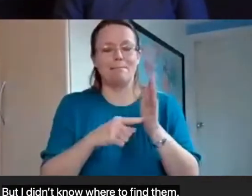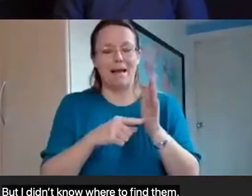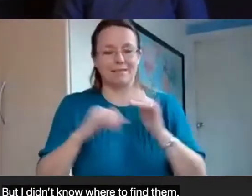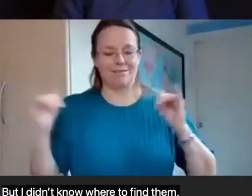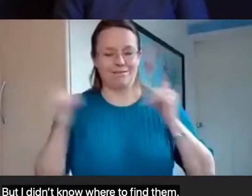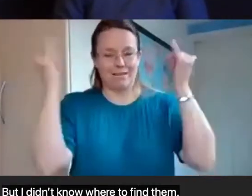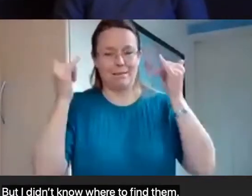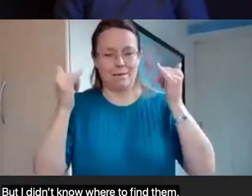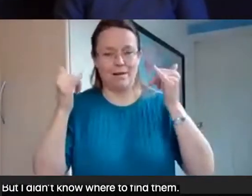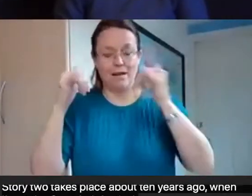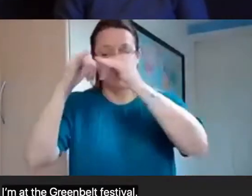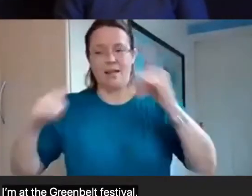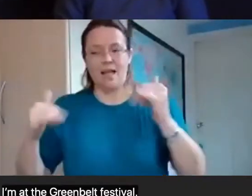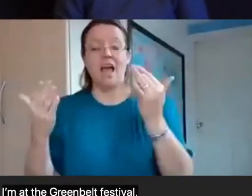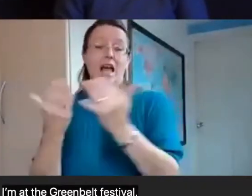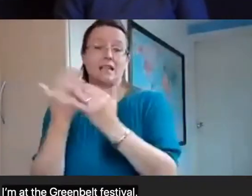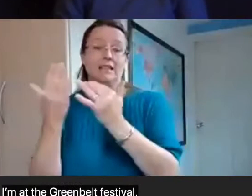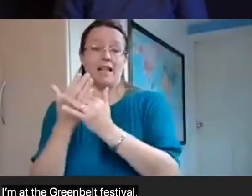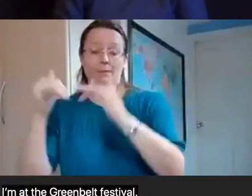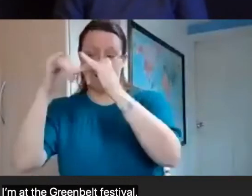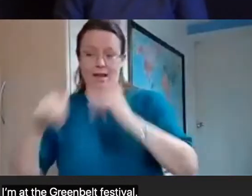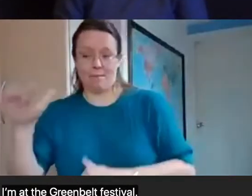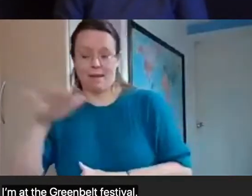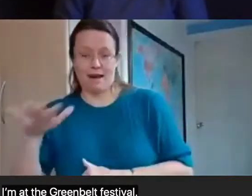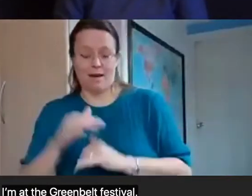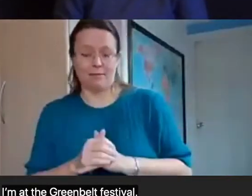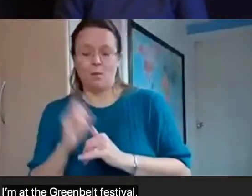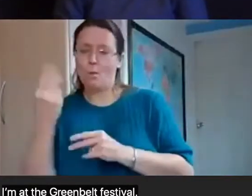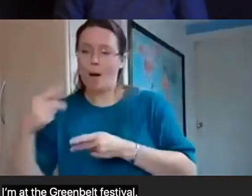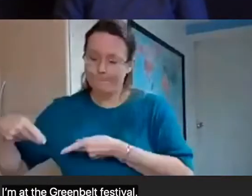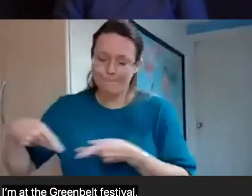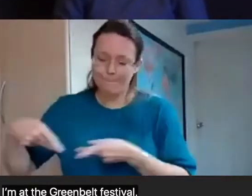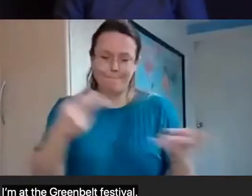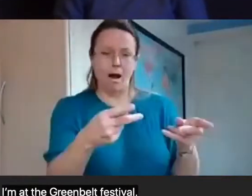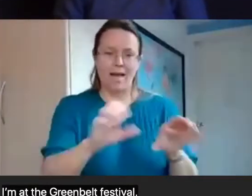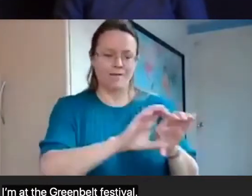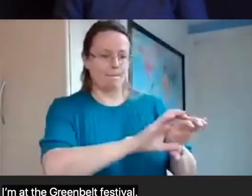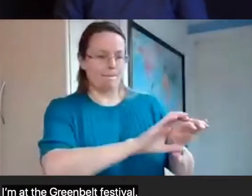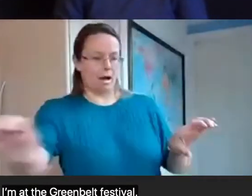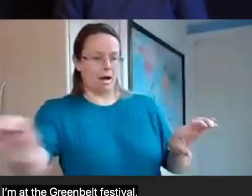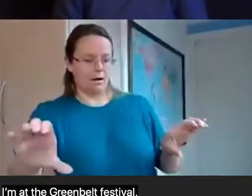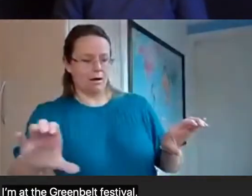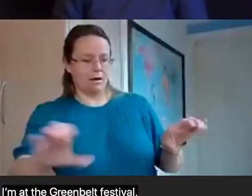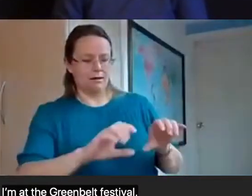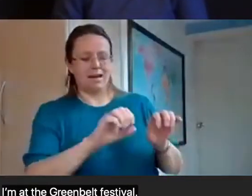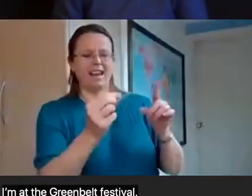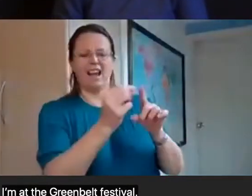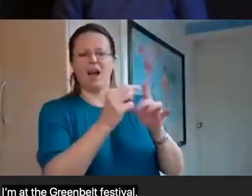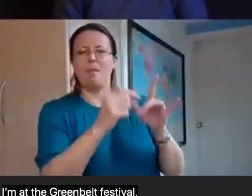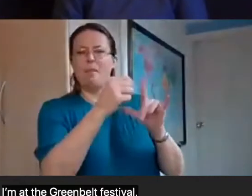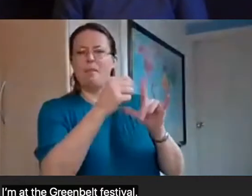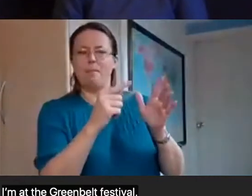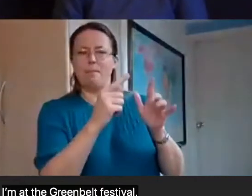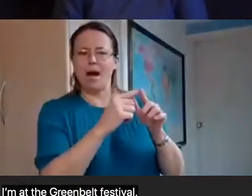area. And a huge pipe across the one path out of the accessible camping area into the rest of the festival. And my wheelchair